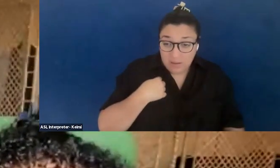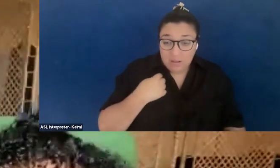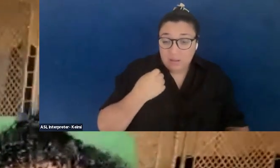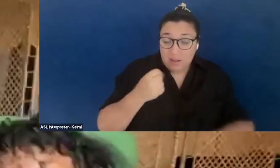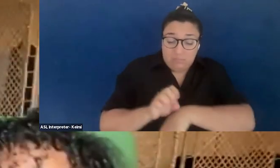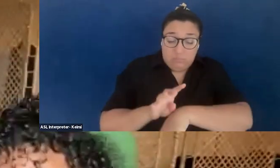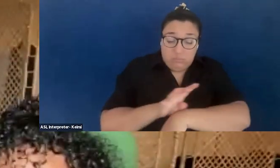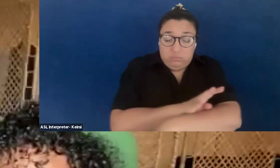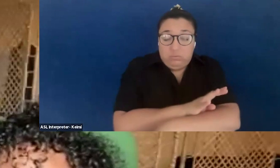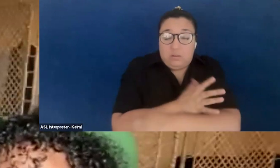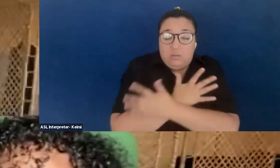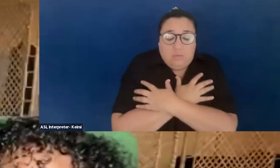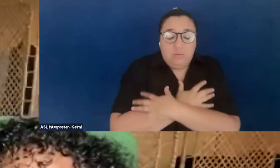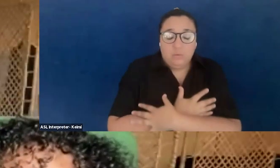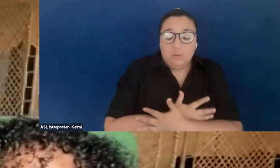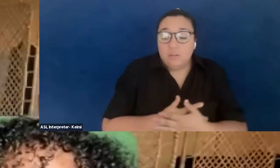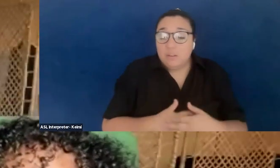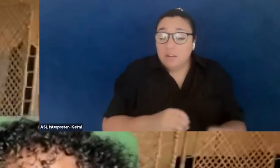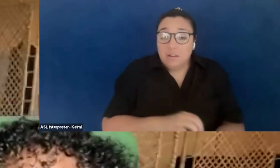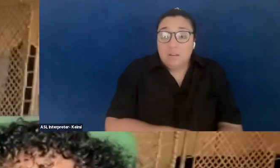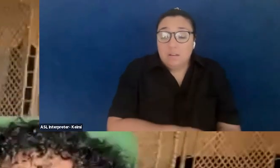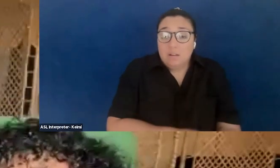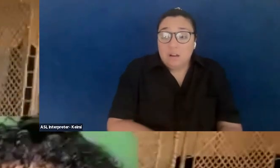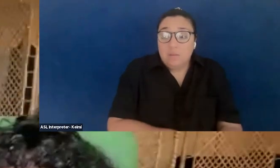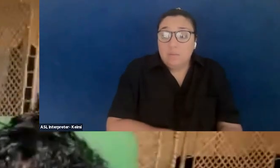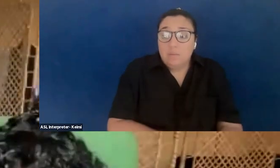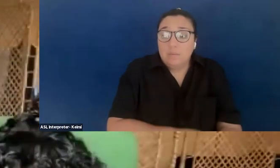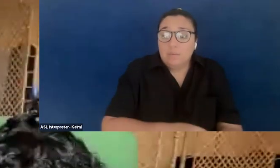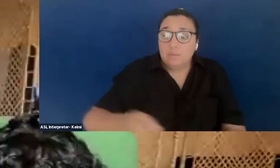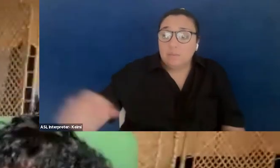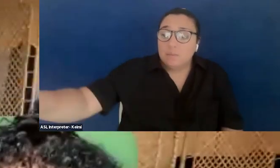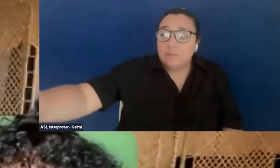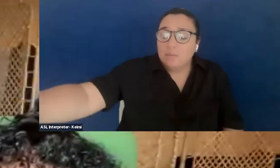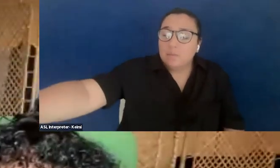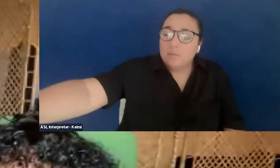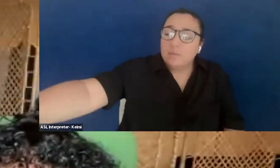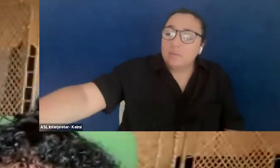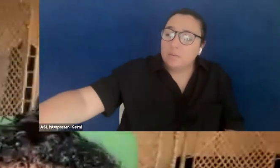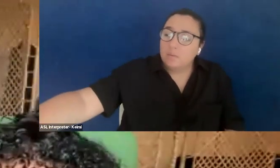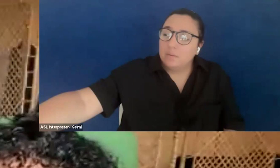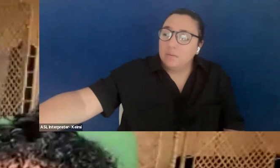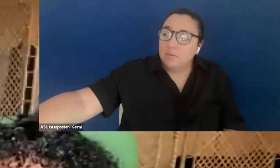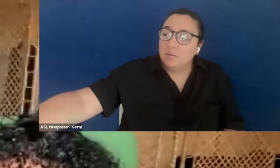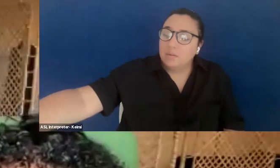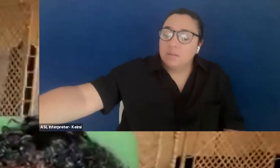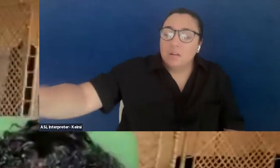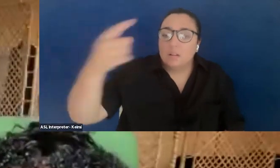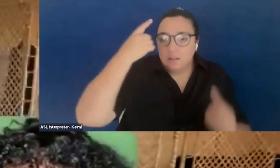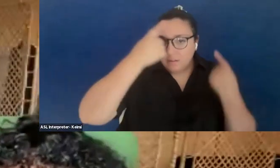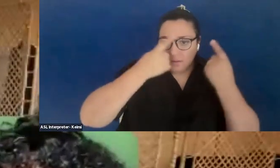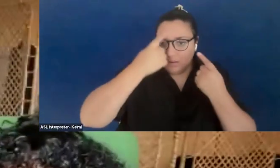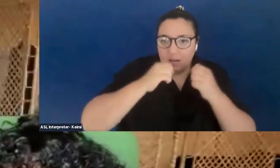like, I get goosebumps, um, thinking about how, um, this is the kind of